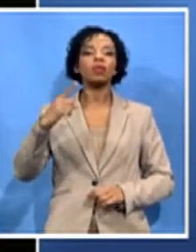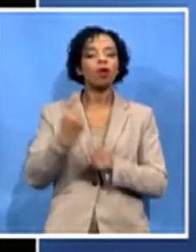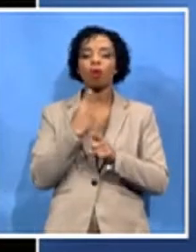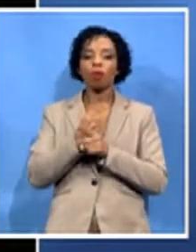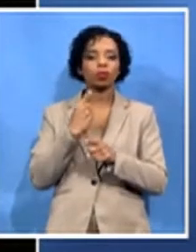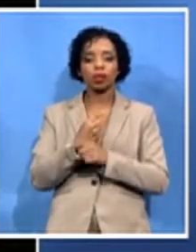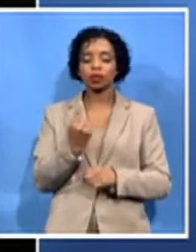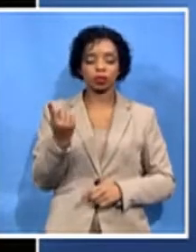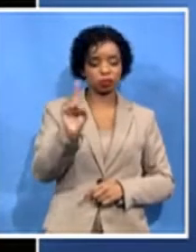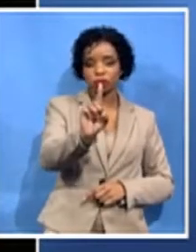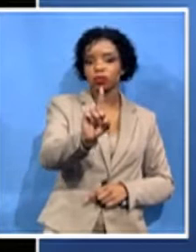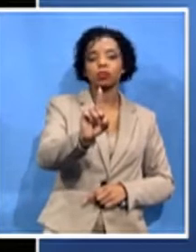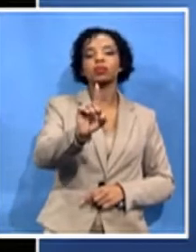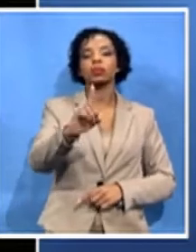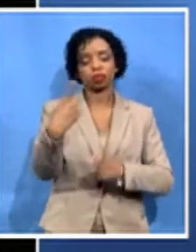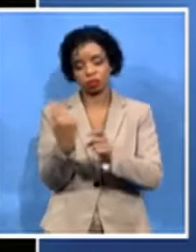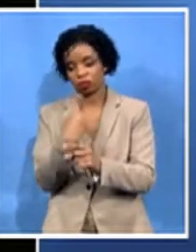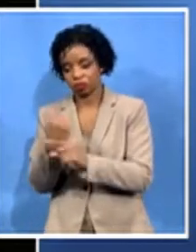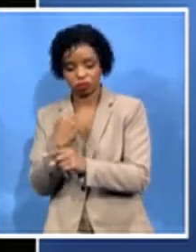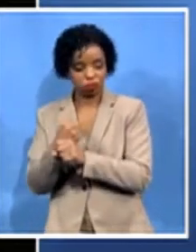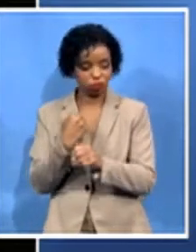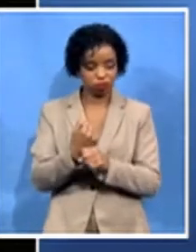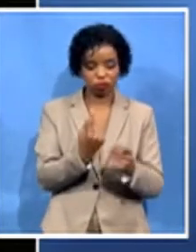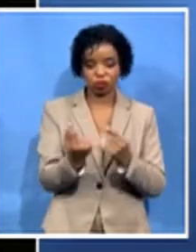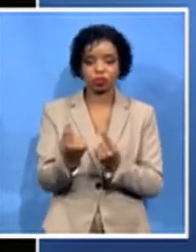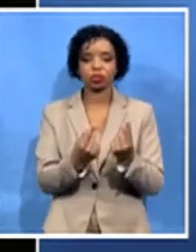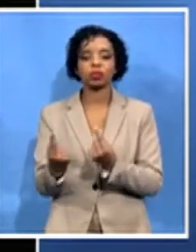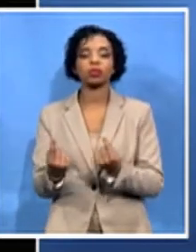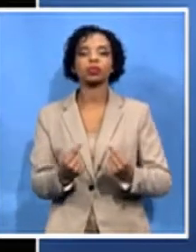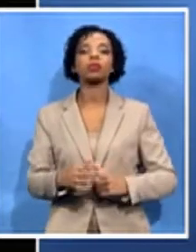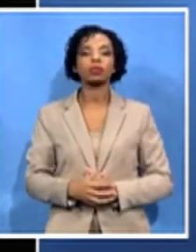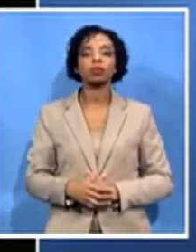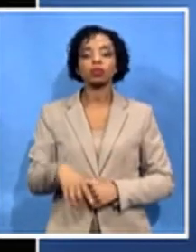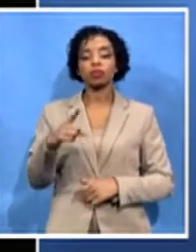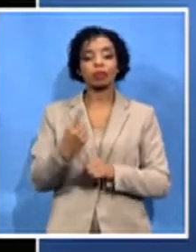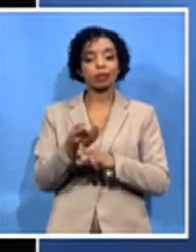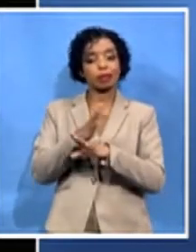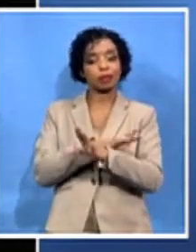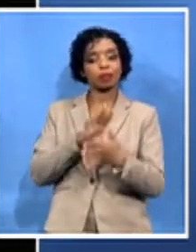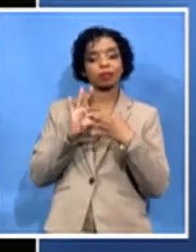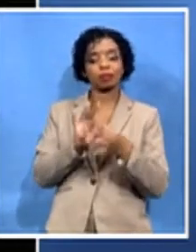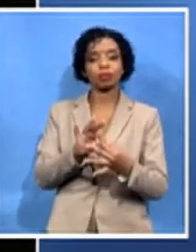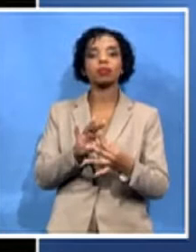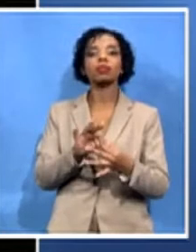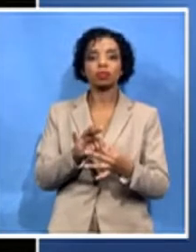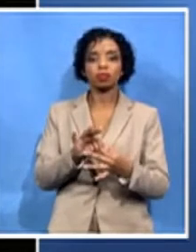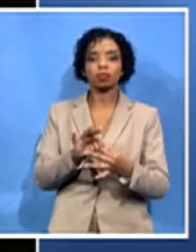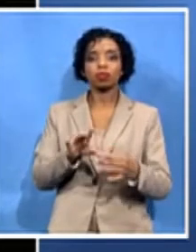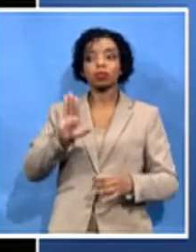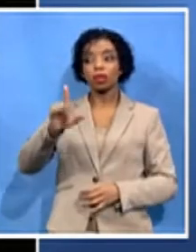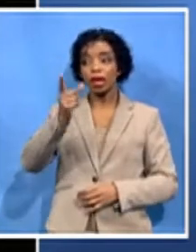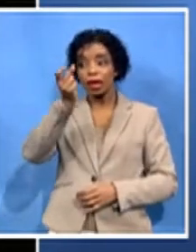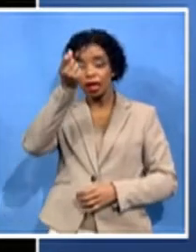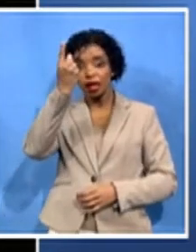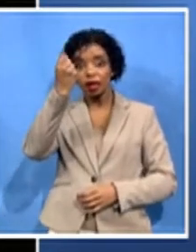work. And his unwavering commitment to understand that he's not in it for himself, that there is a